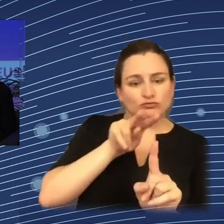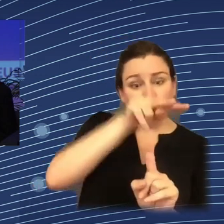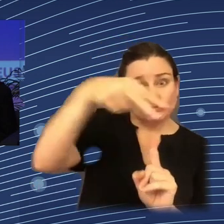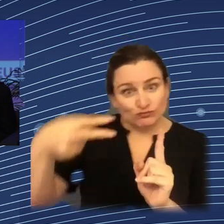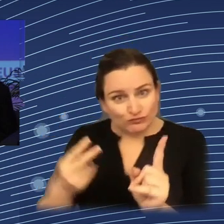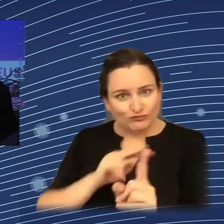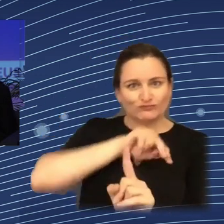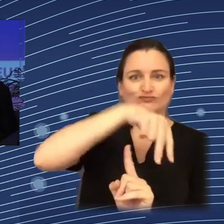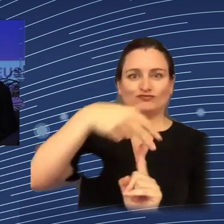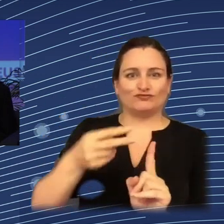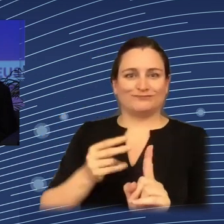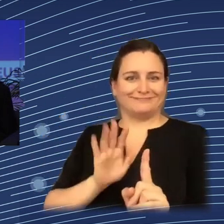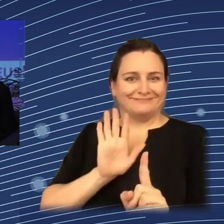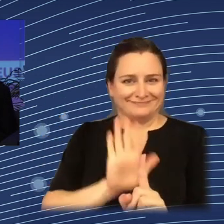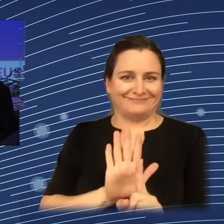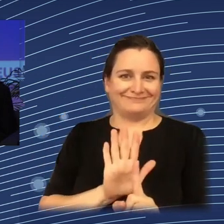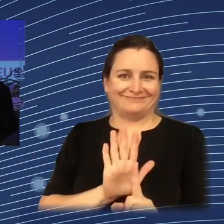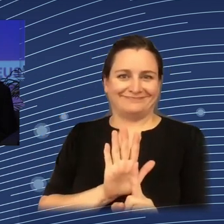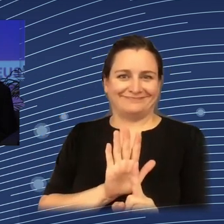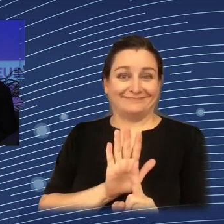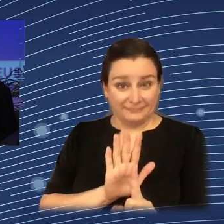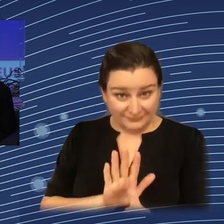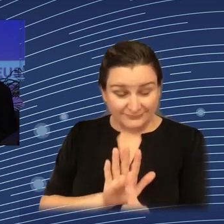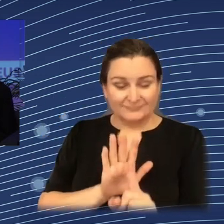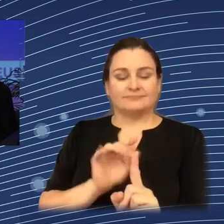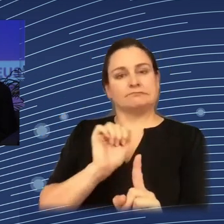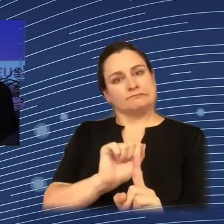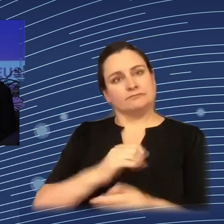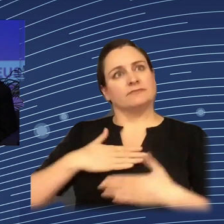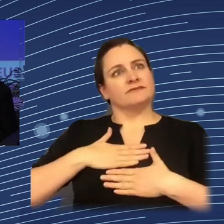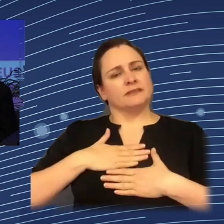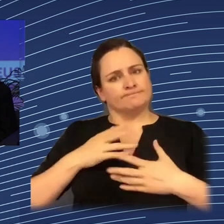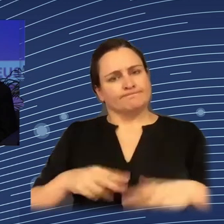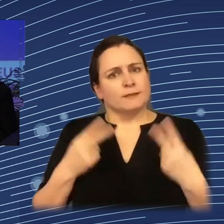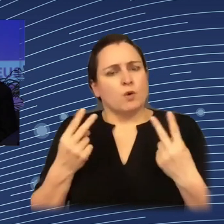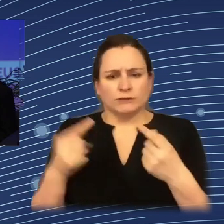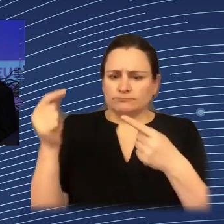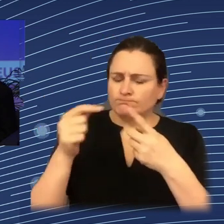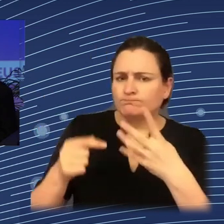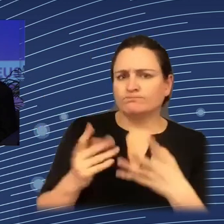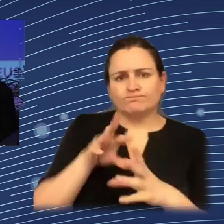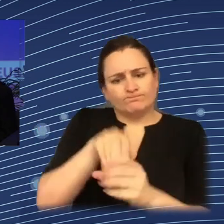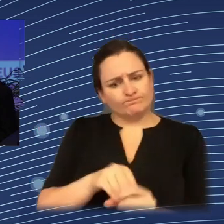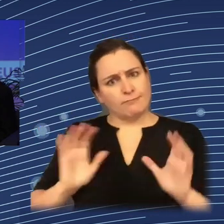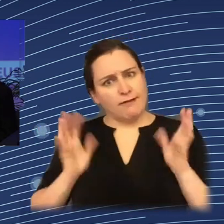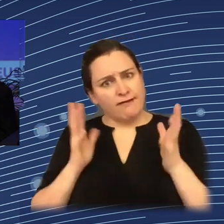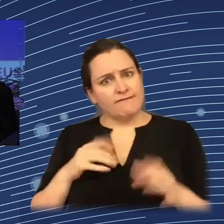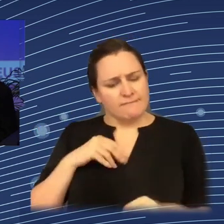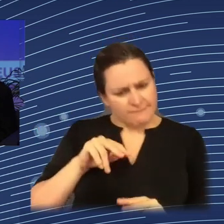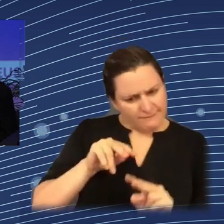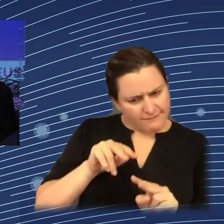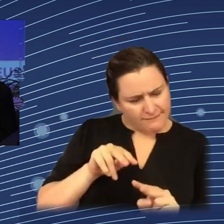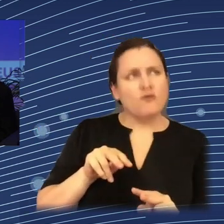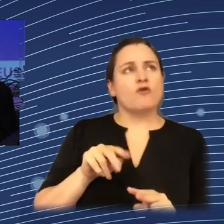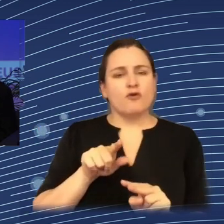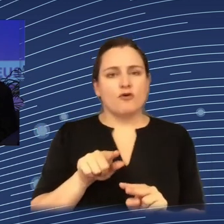have and hold as meaningful in their life. Design does this also through the direct